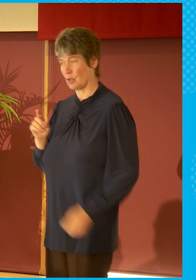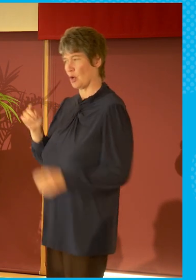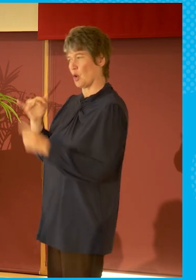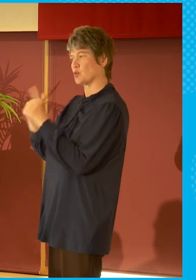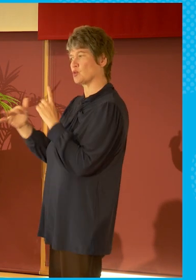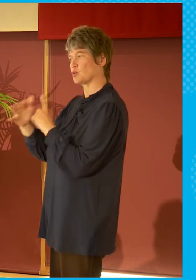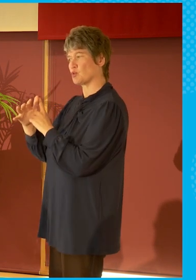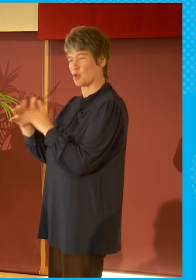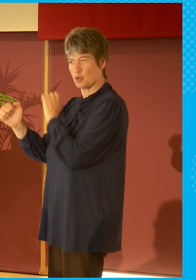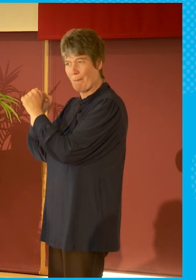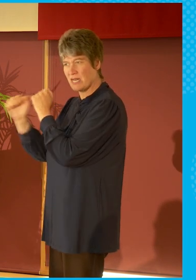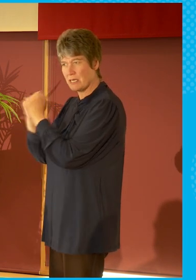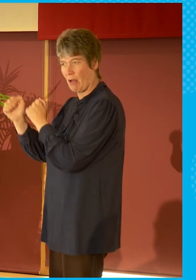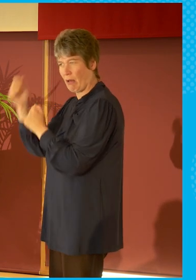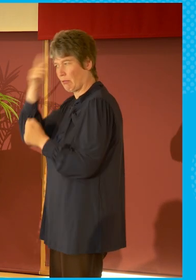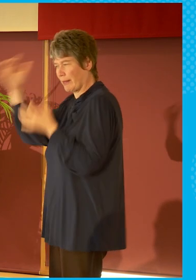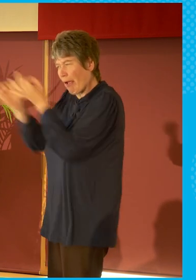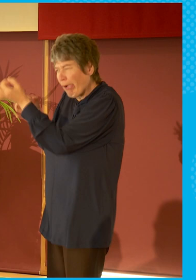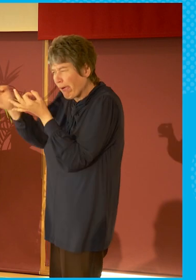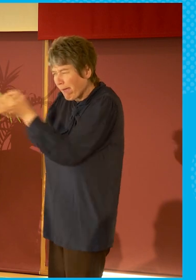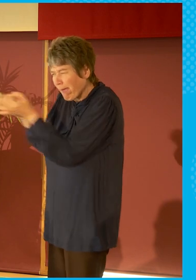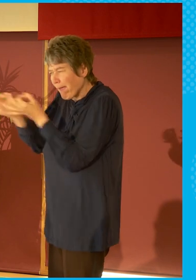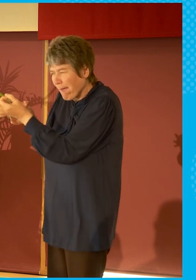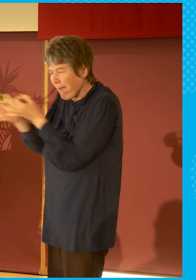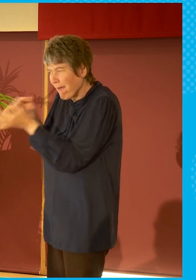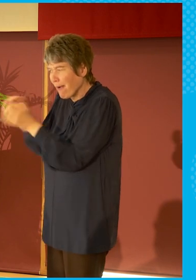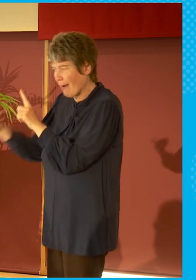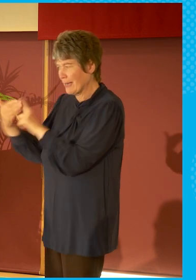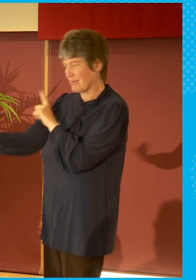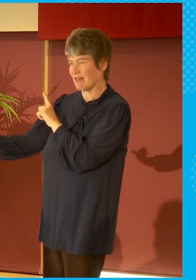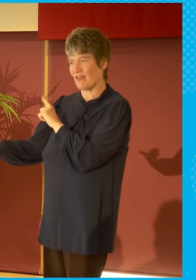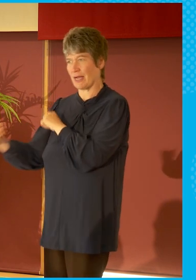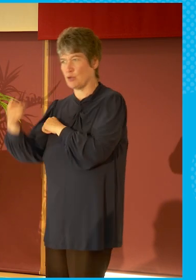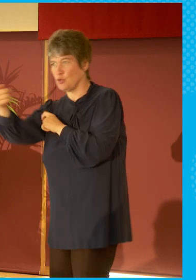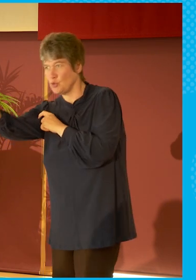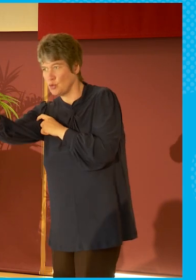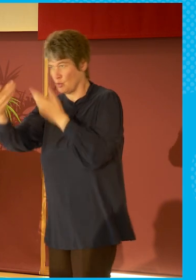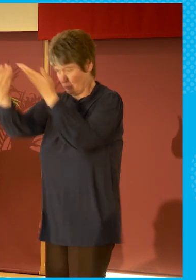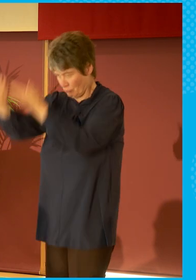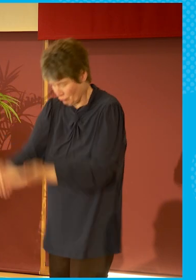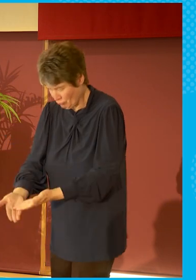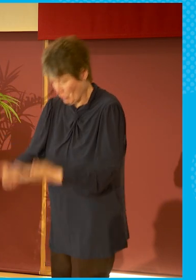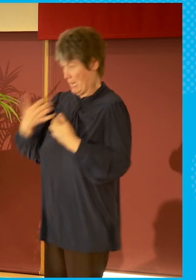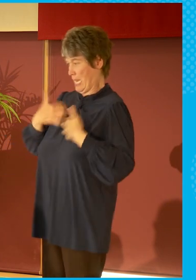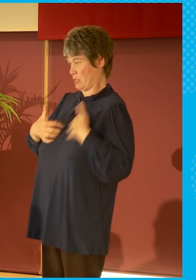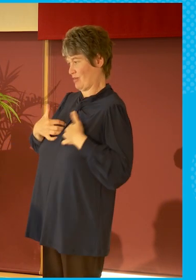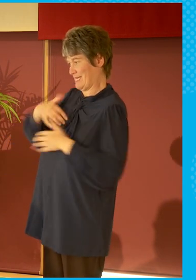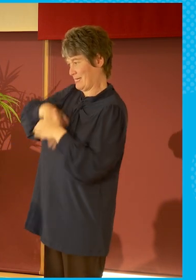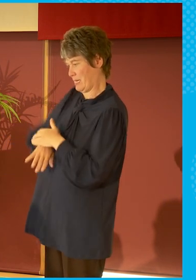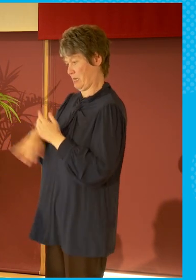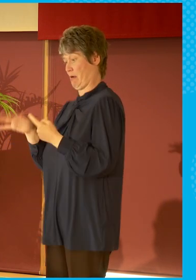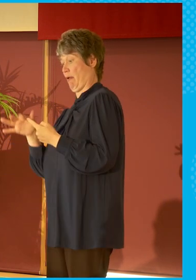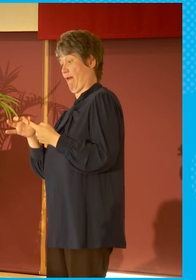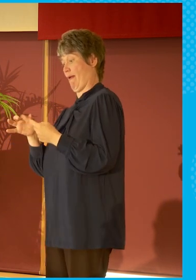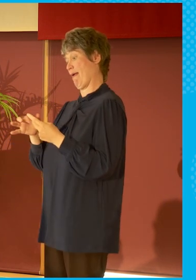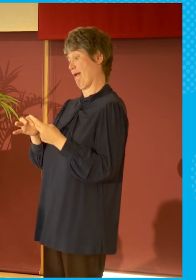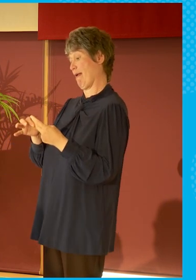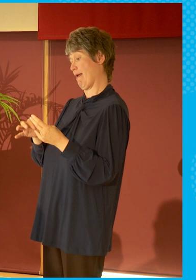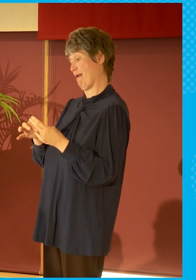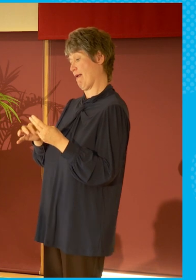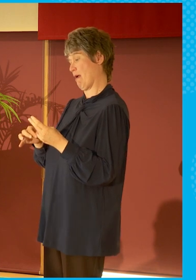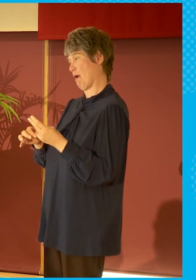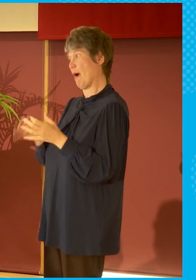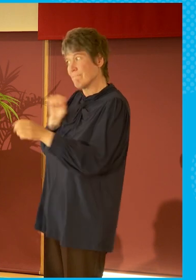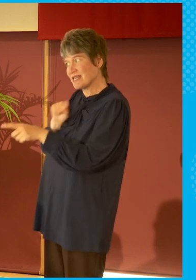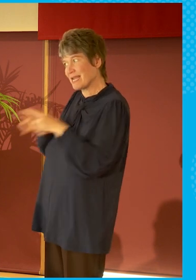now will, once it's worked out that you're particularly interested in one thing and particularly in politics from a particular angle,